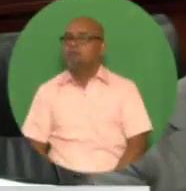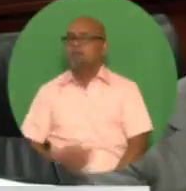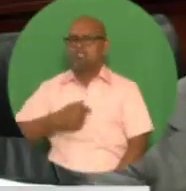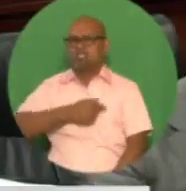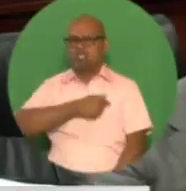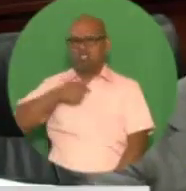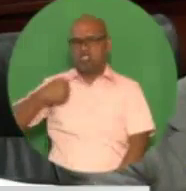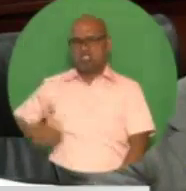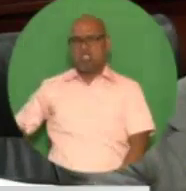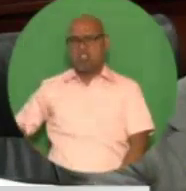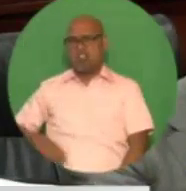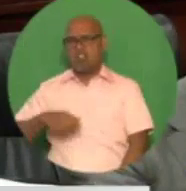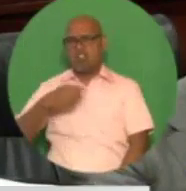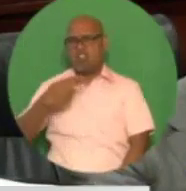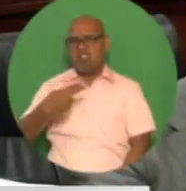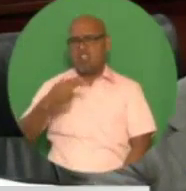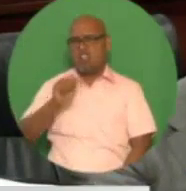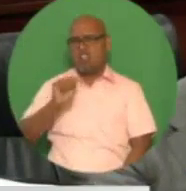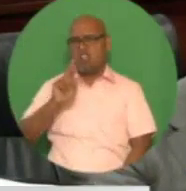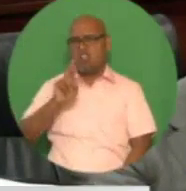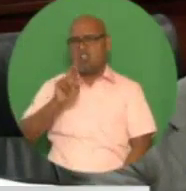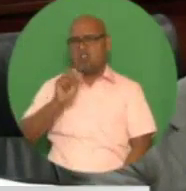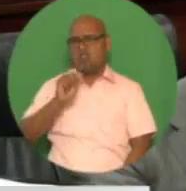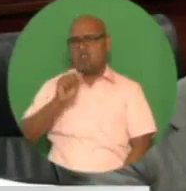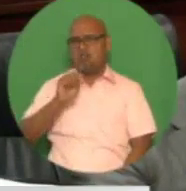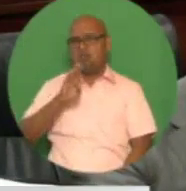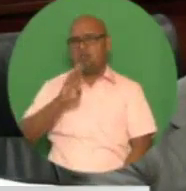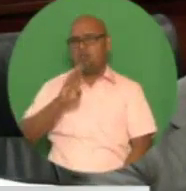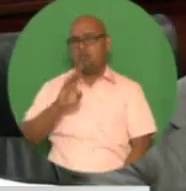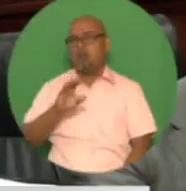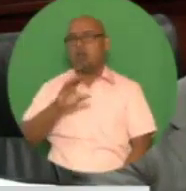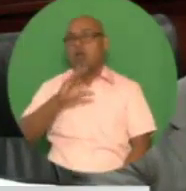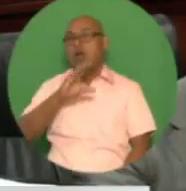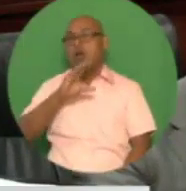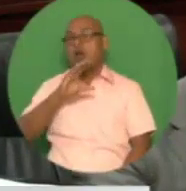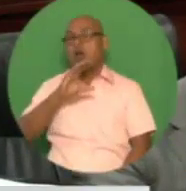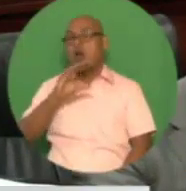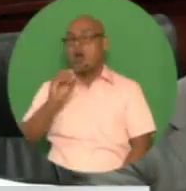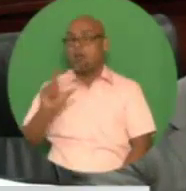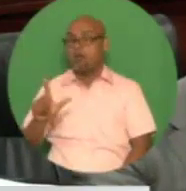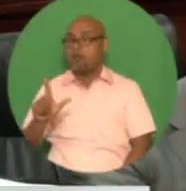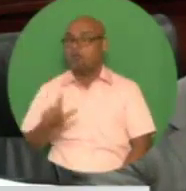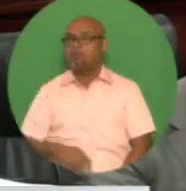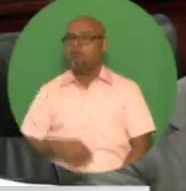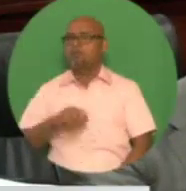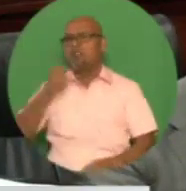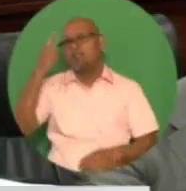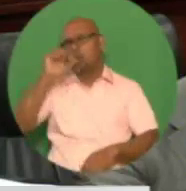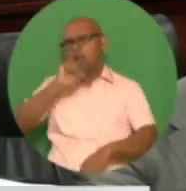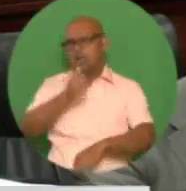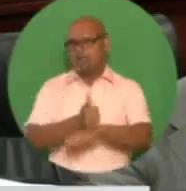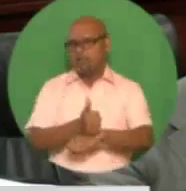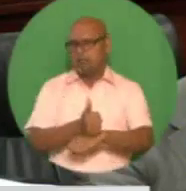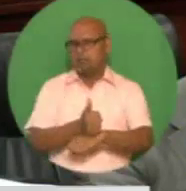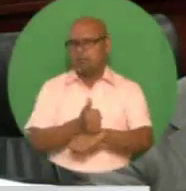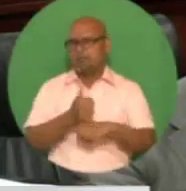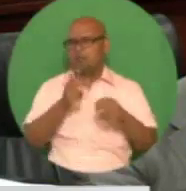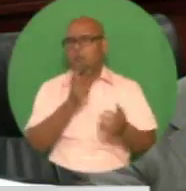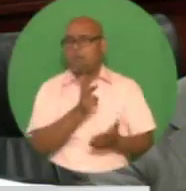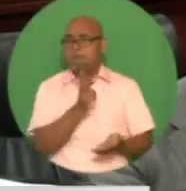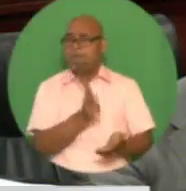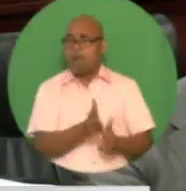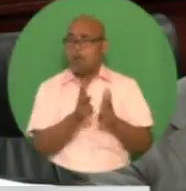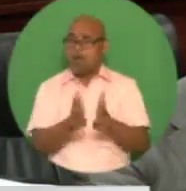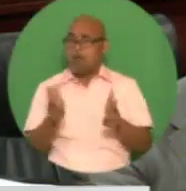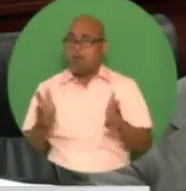Engineering Company Limited, or China Harbor, to establish a maritime business anchored on a dry docking facility at